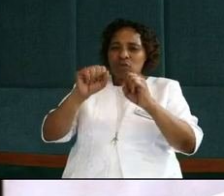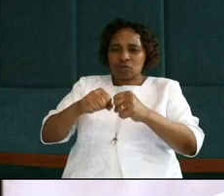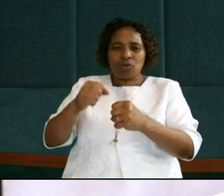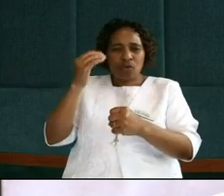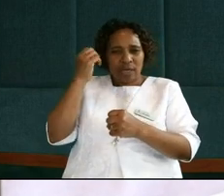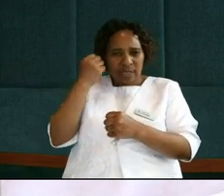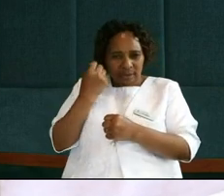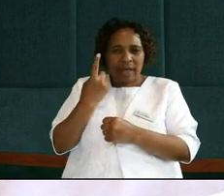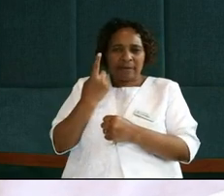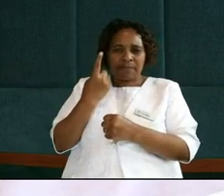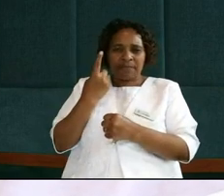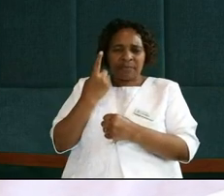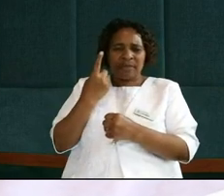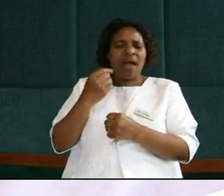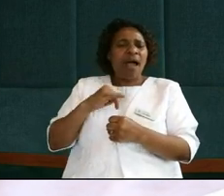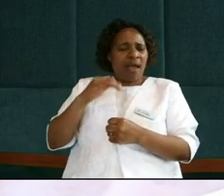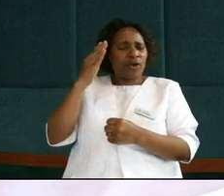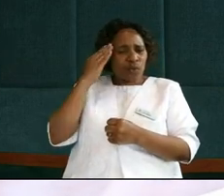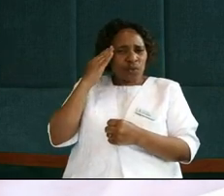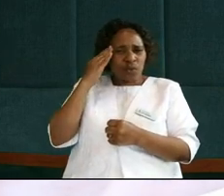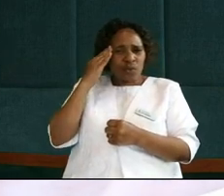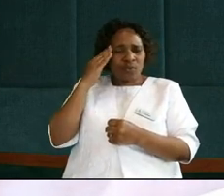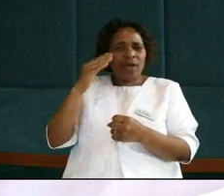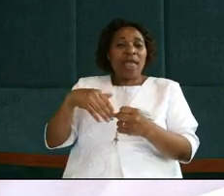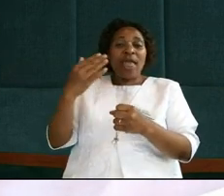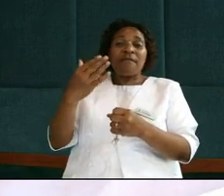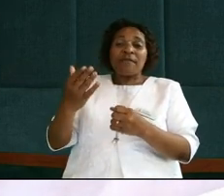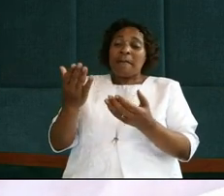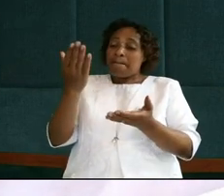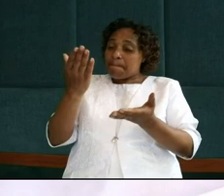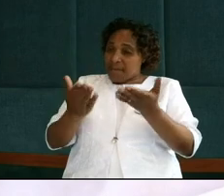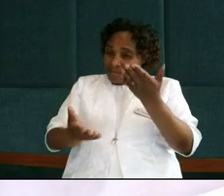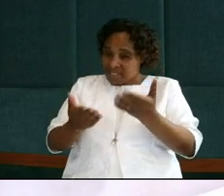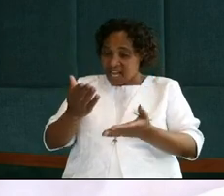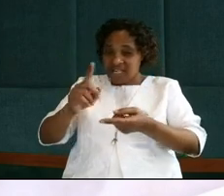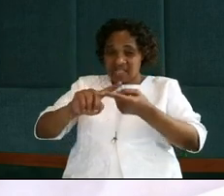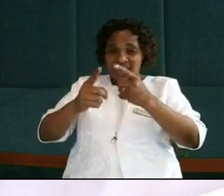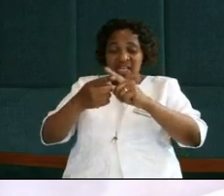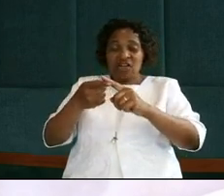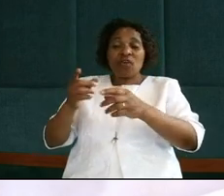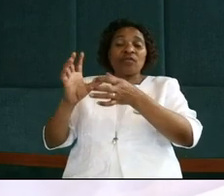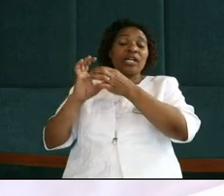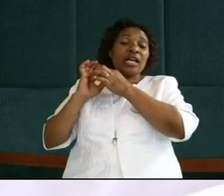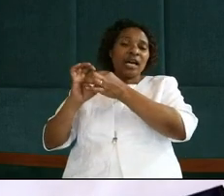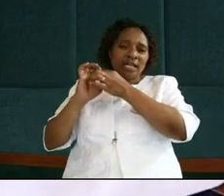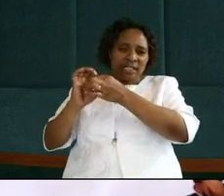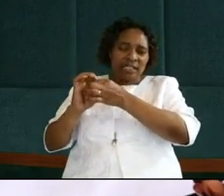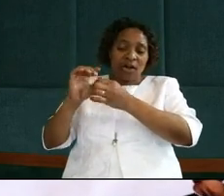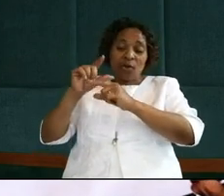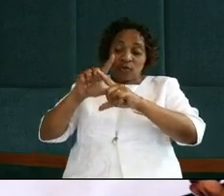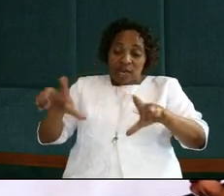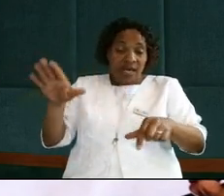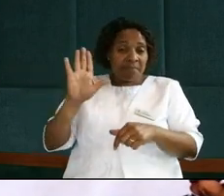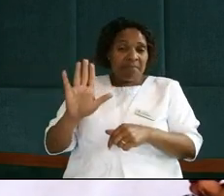Peter, I know that by every measure and standard of traditions of this land,